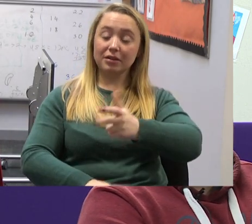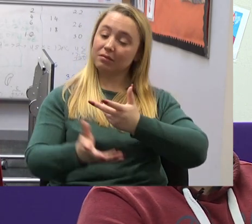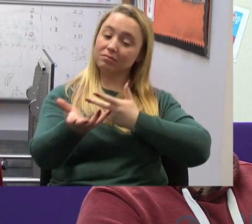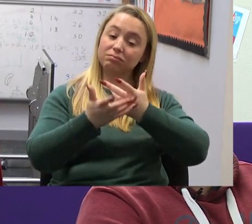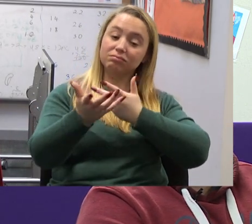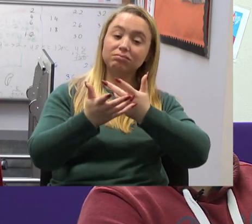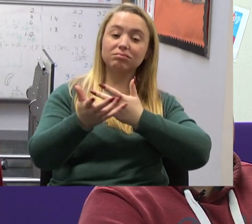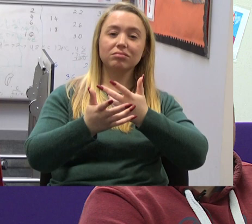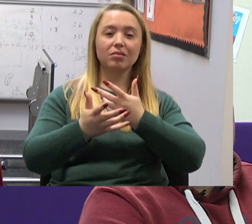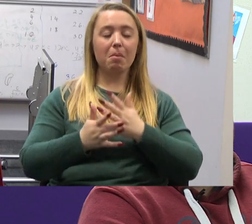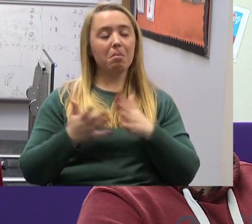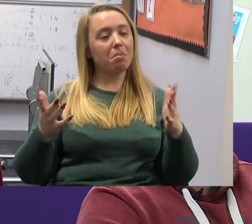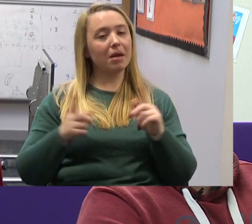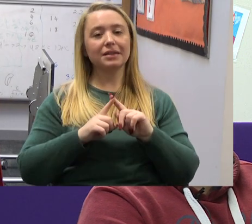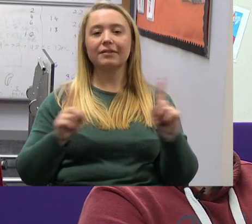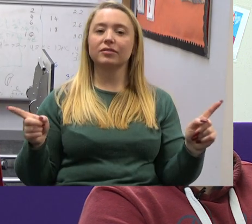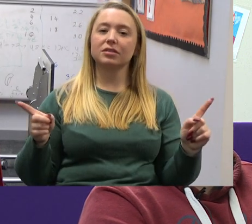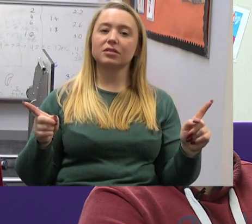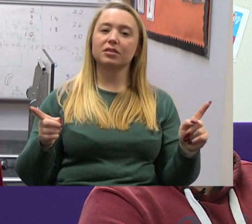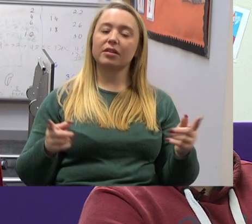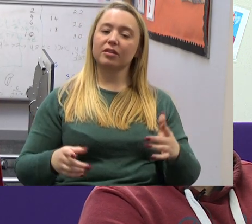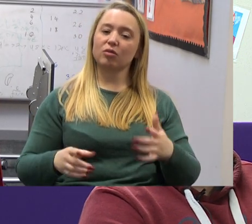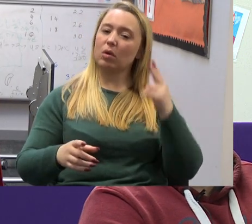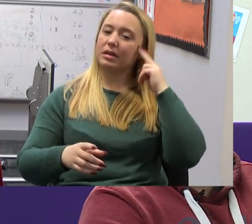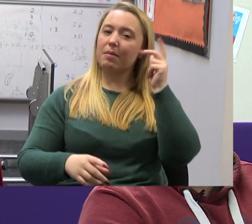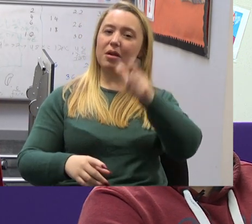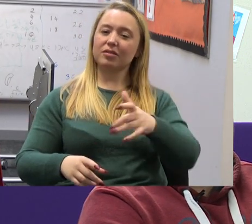person. It makes them feel more welcome.